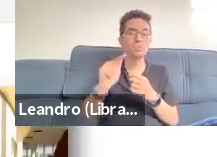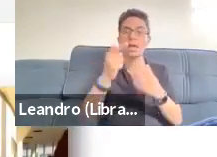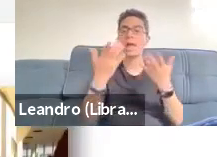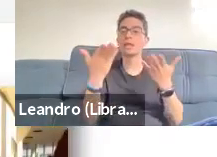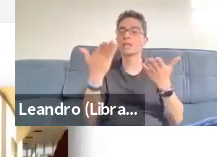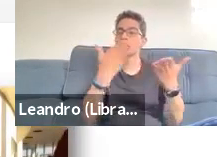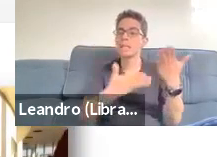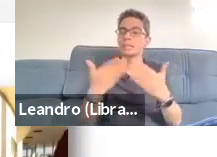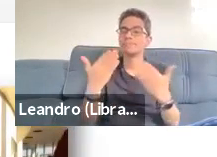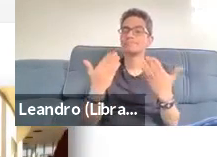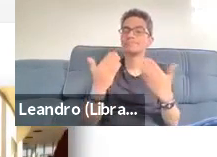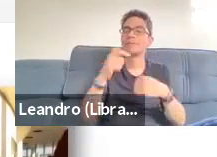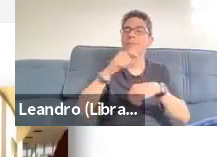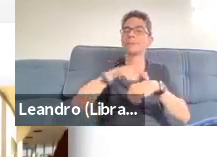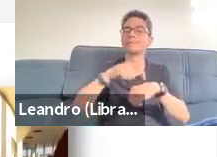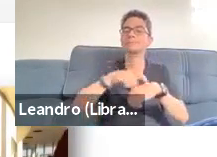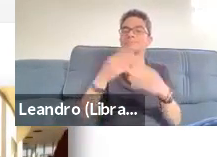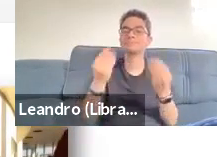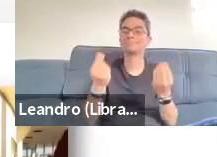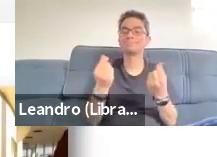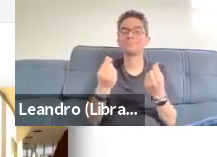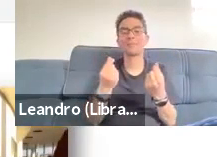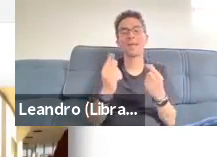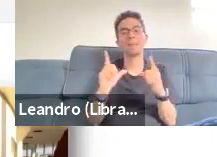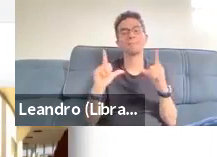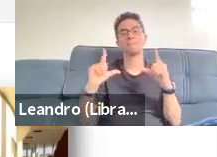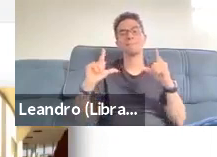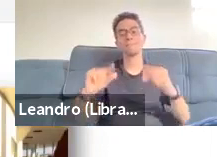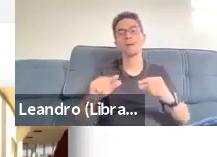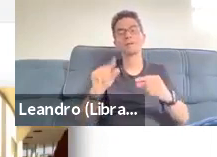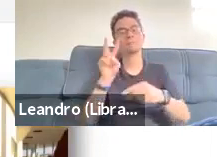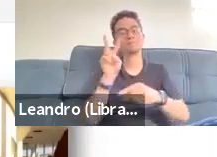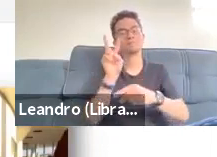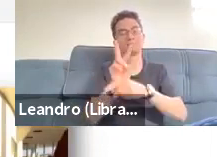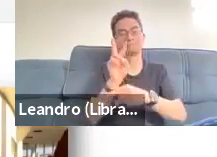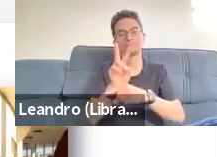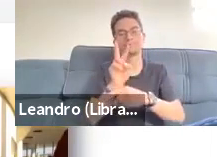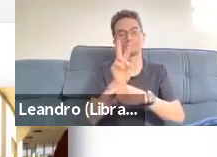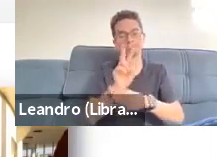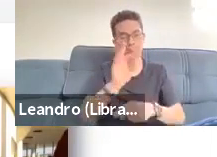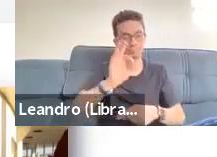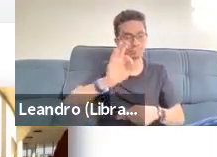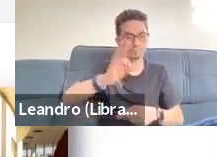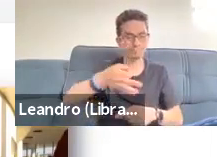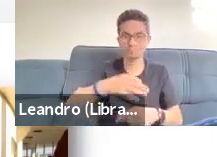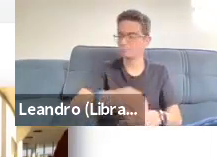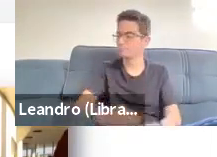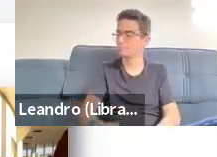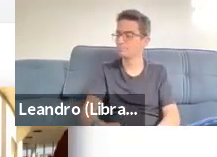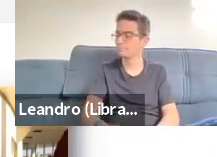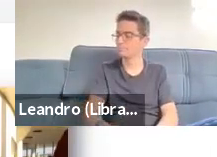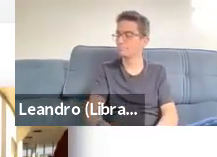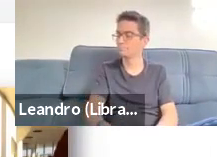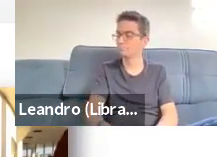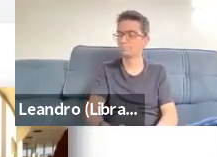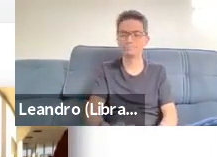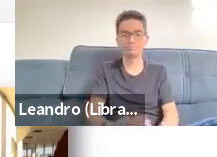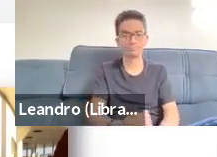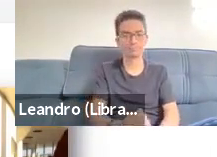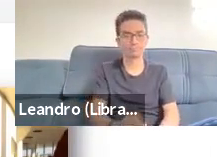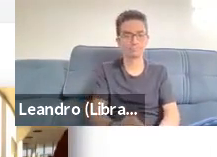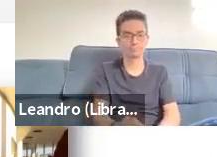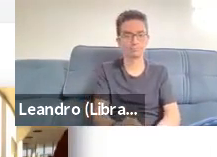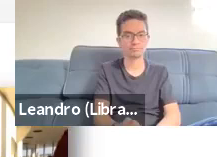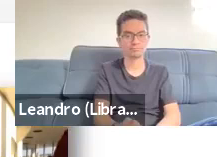So we used ethnographic data collection as is typical of this kind of design phase of the divine